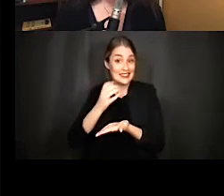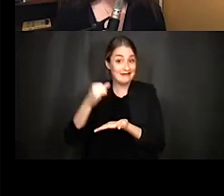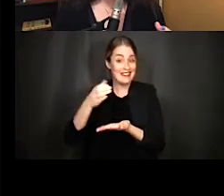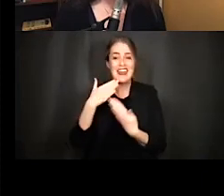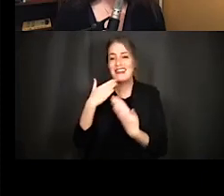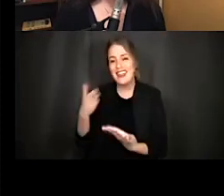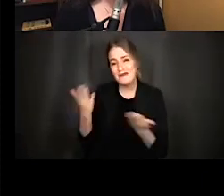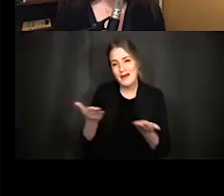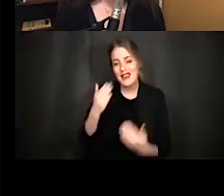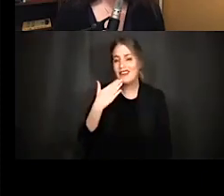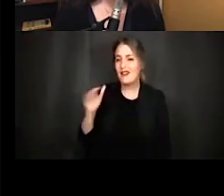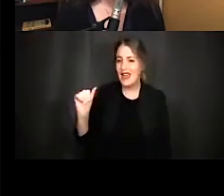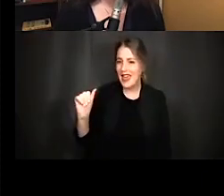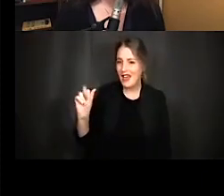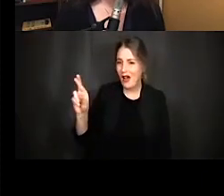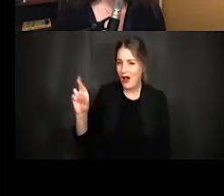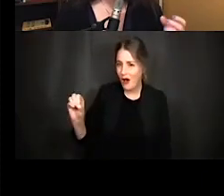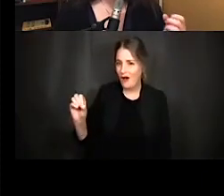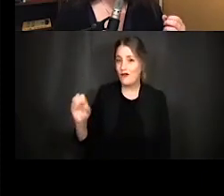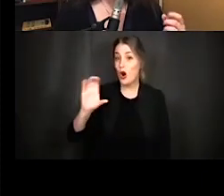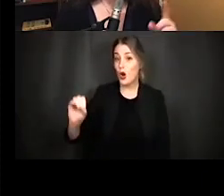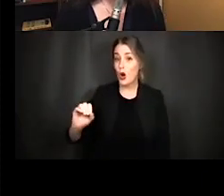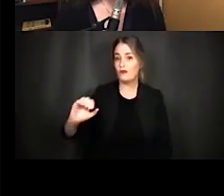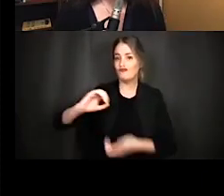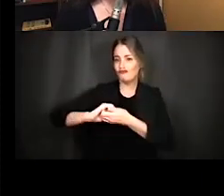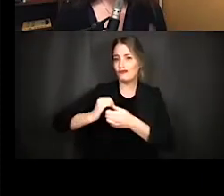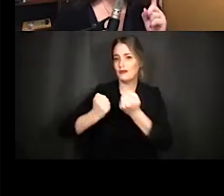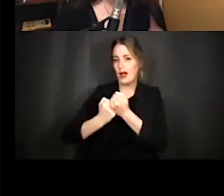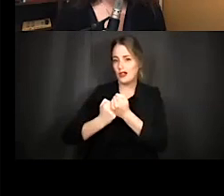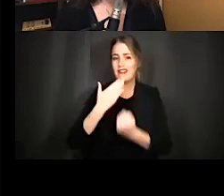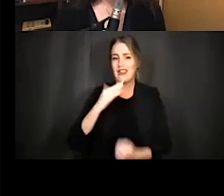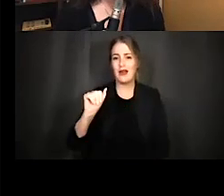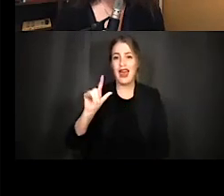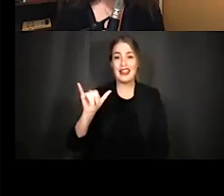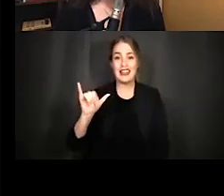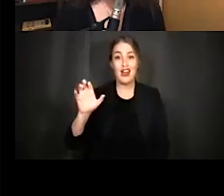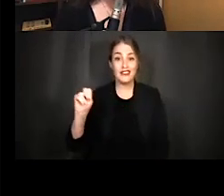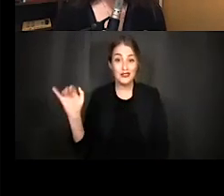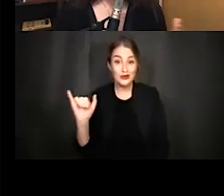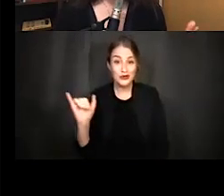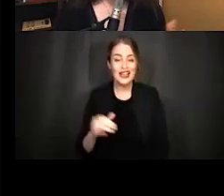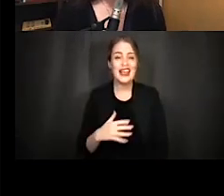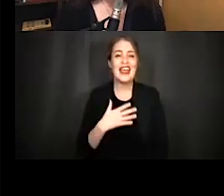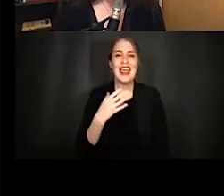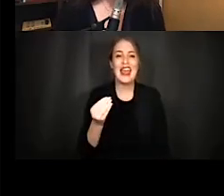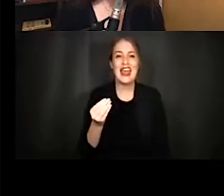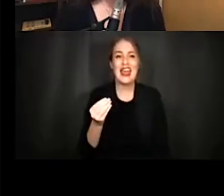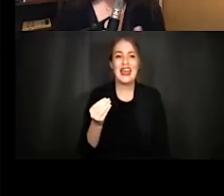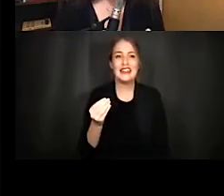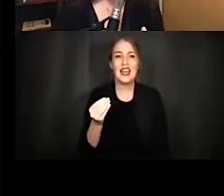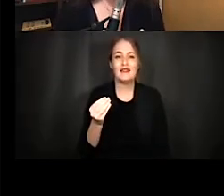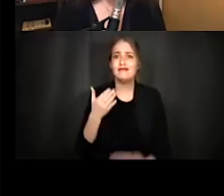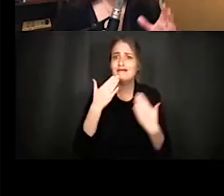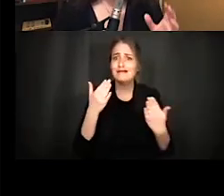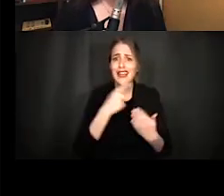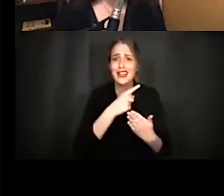for helping co-sponsor this event um thank you ally coffin for helping with us and um thank